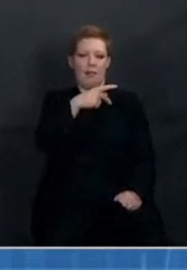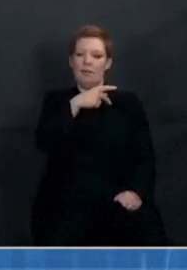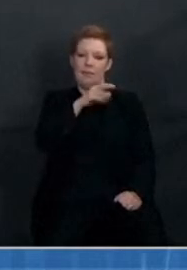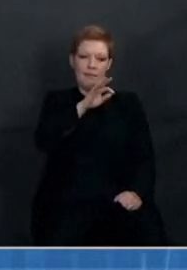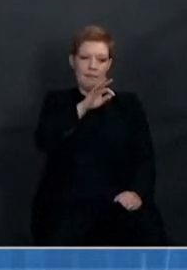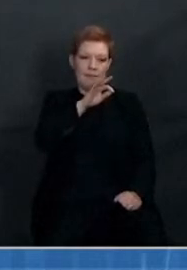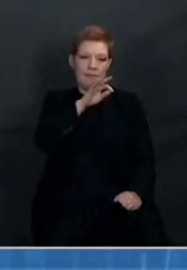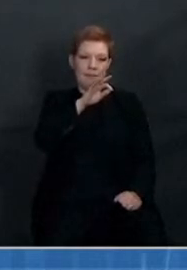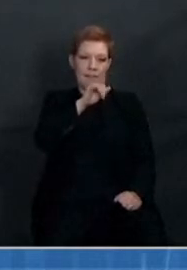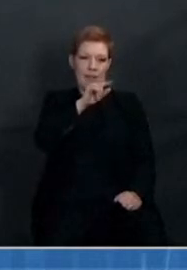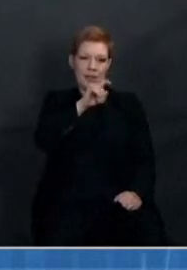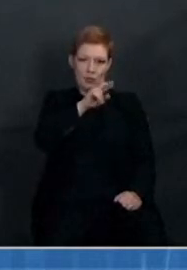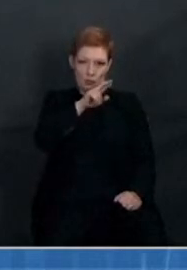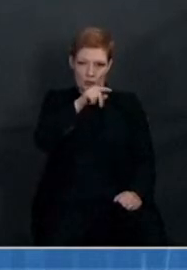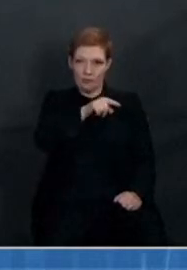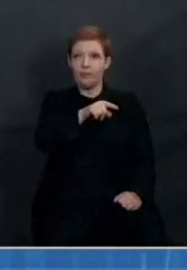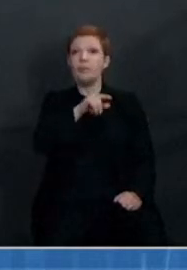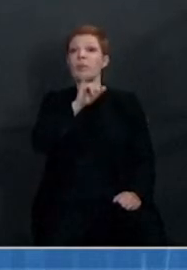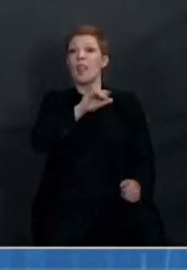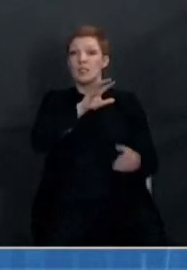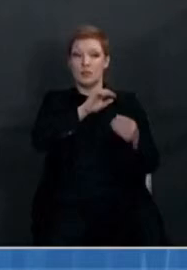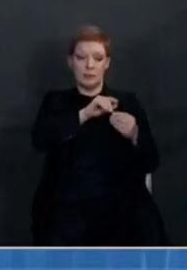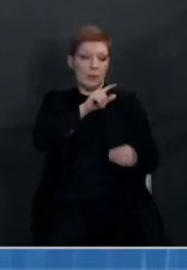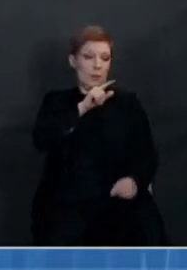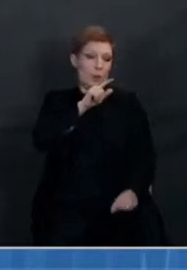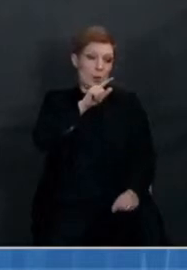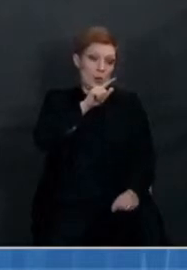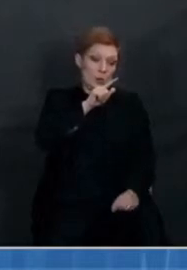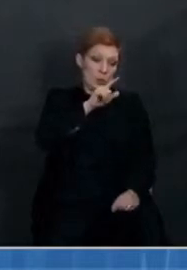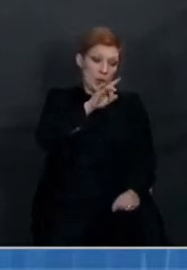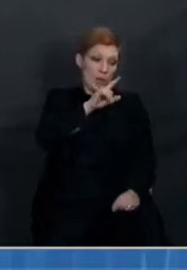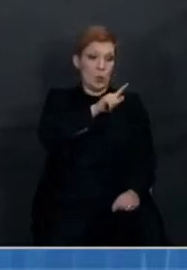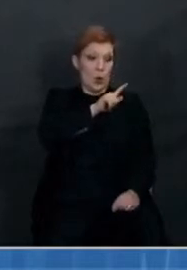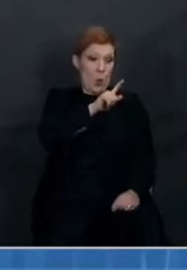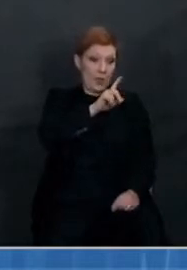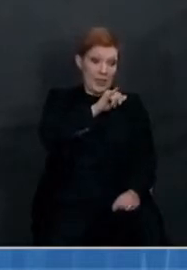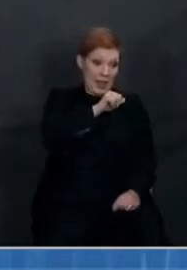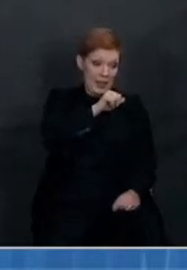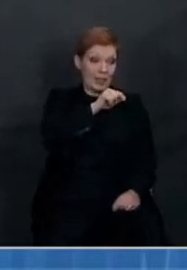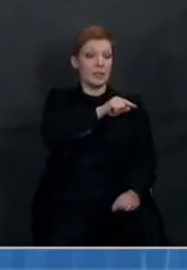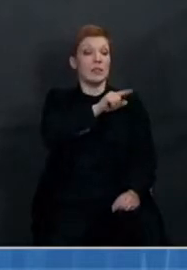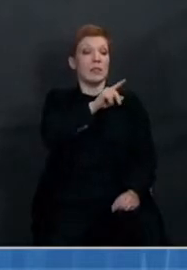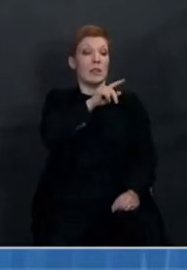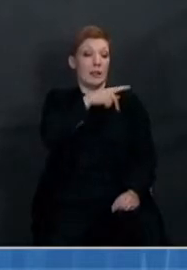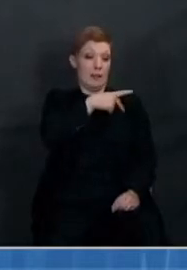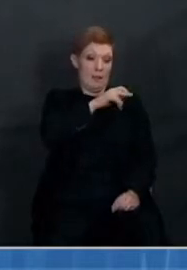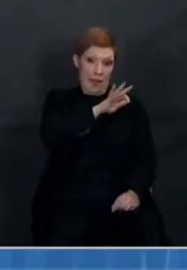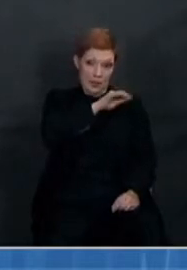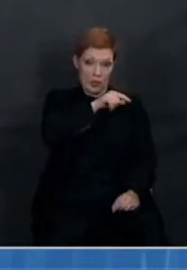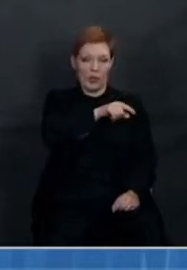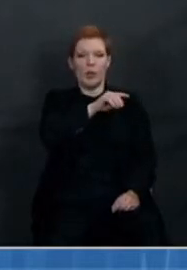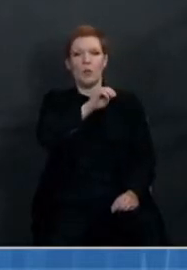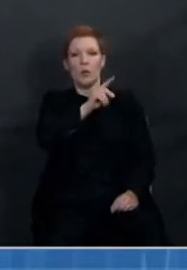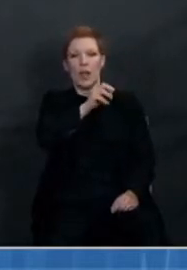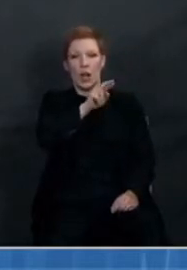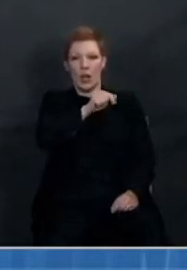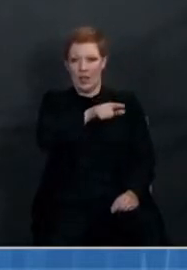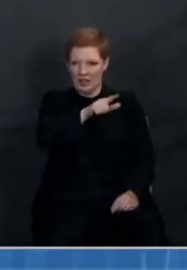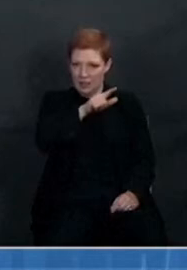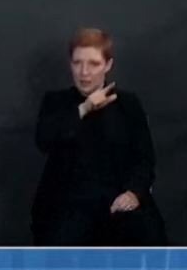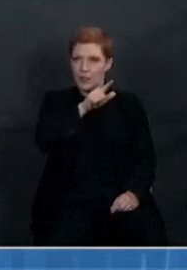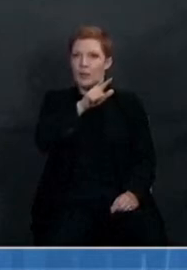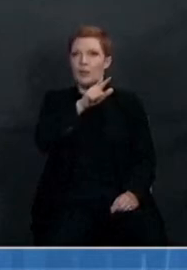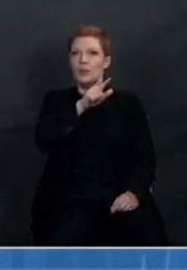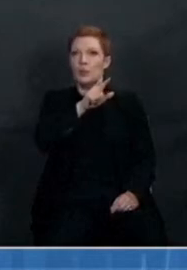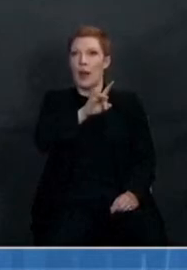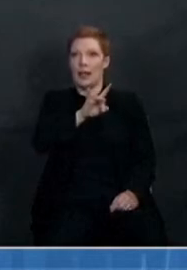for Pfizer and 28 days for Moderna. What sometimes leads to the confusion among people when you say we want to